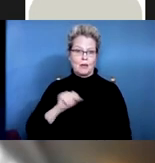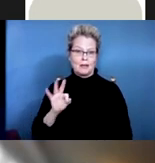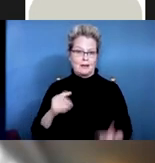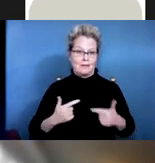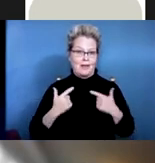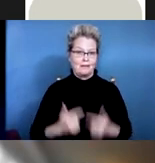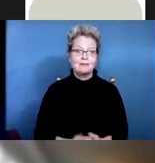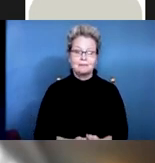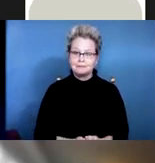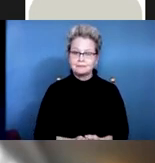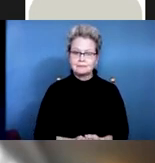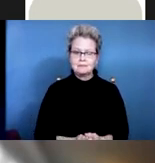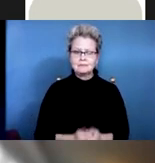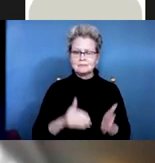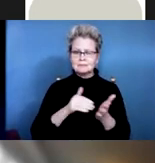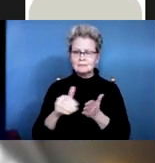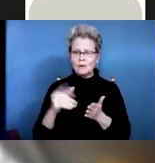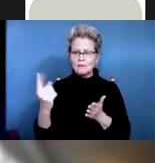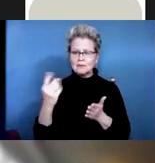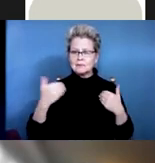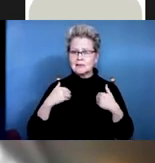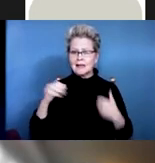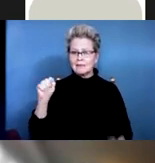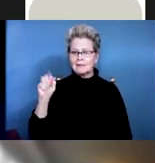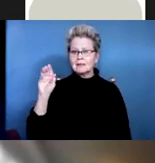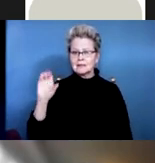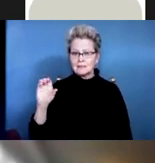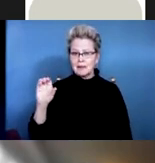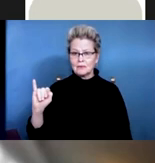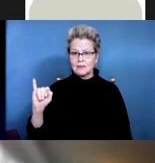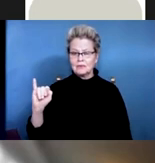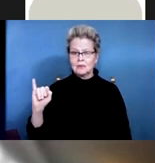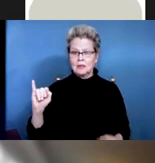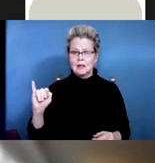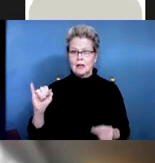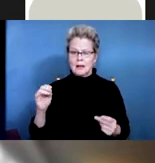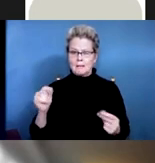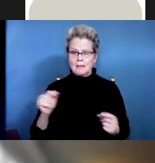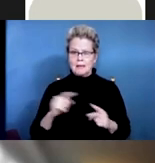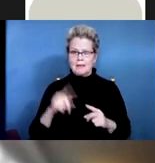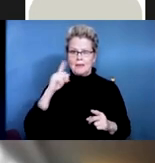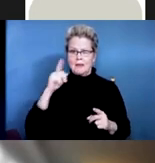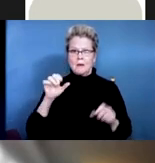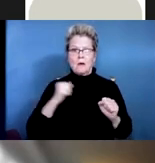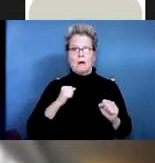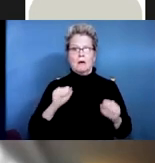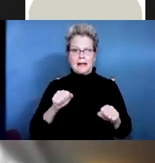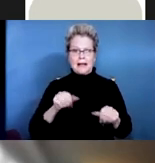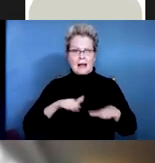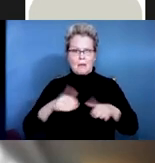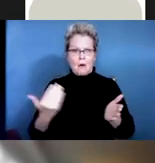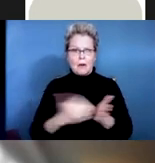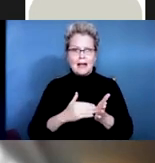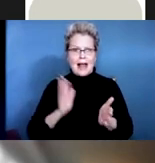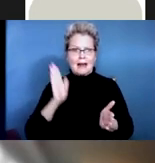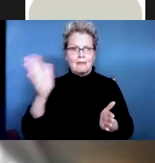have a spinal cord injury, the first things they think about is whether they'll be able to walk again. But